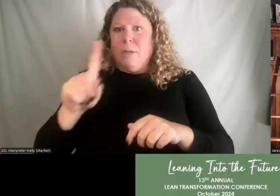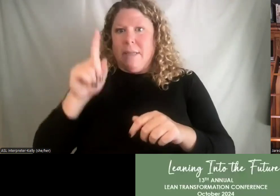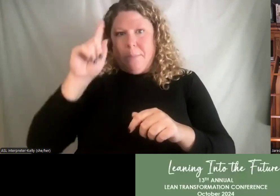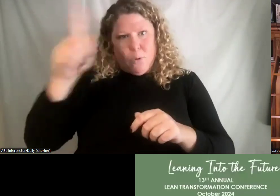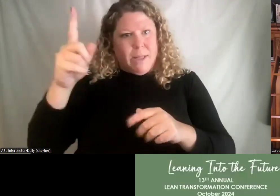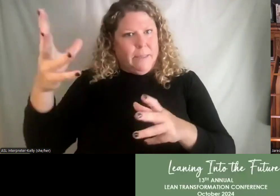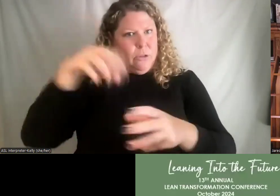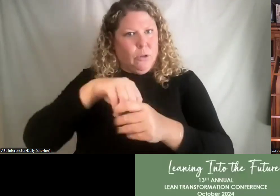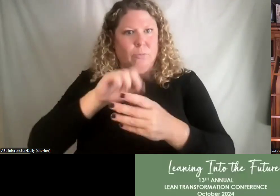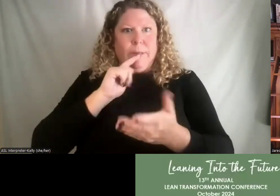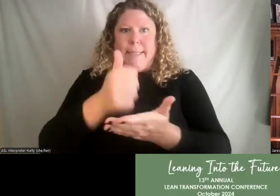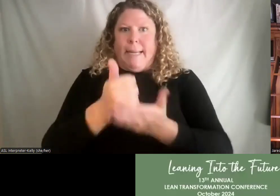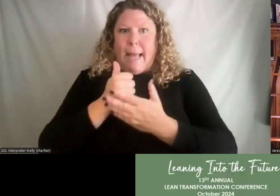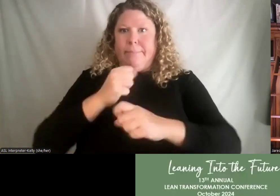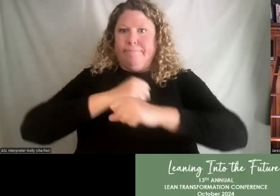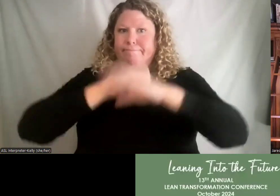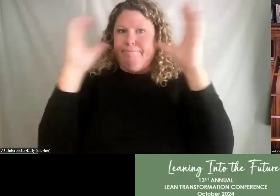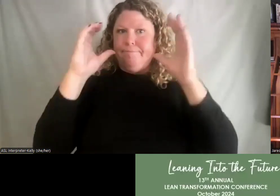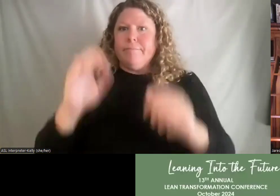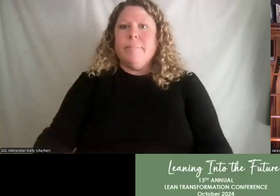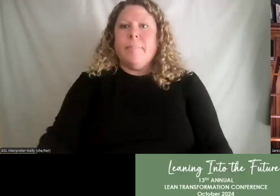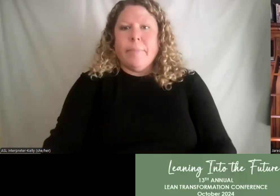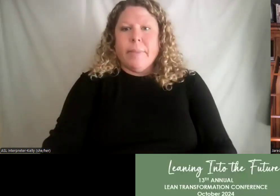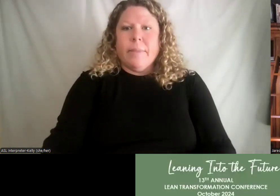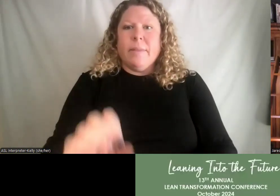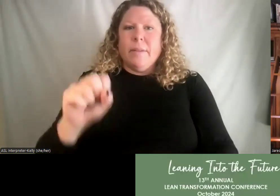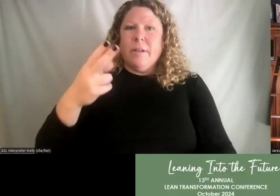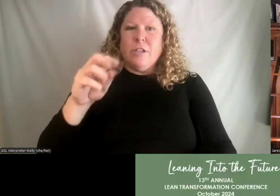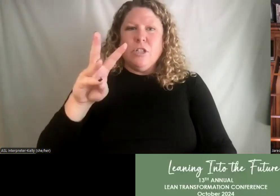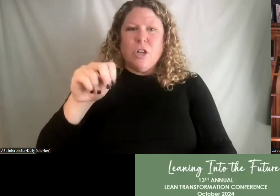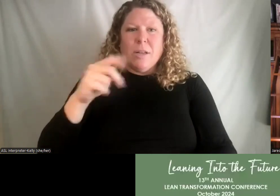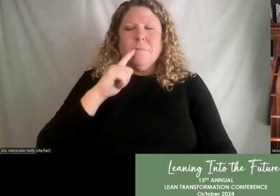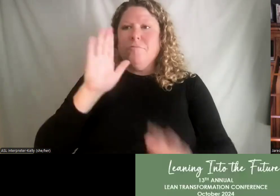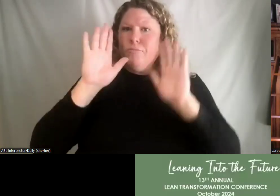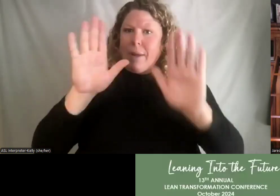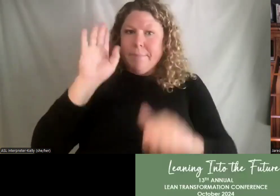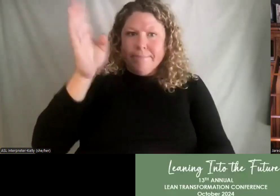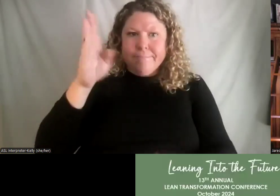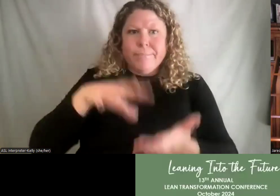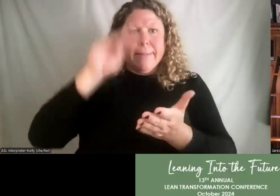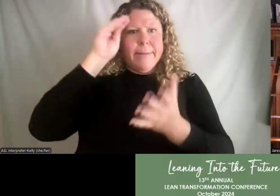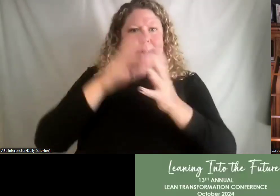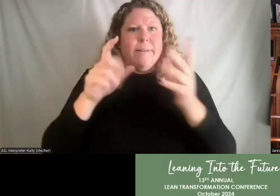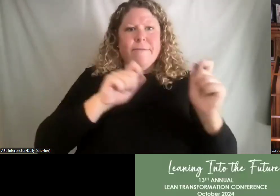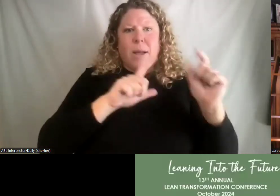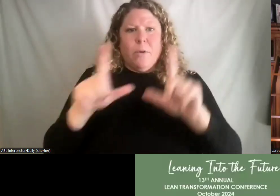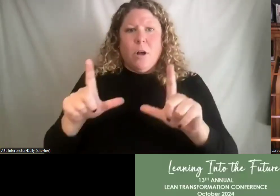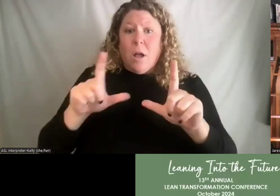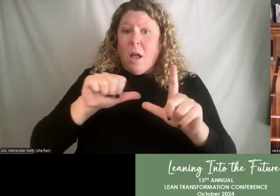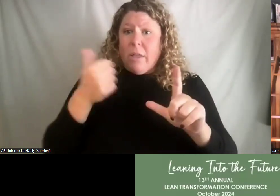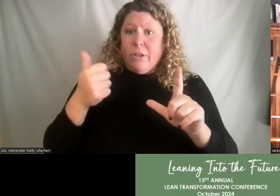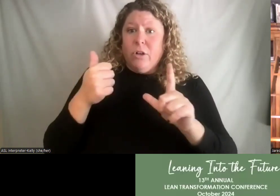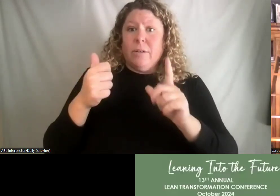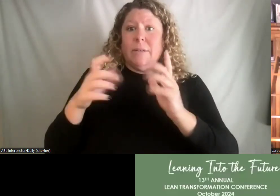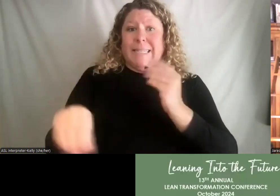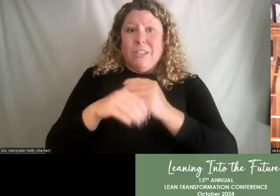Very helpful. Sean Williams says, what a great presentation. I learned a lot from this framework. Is there any additional information or a book